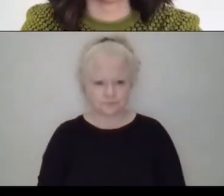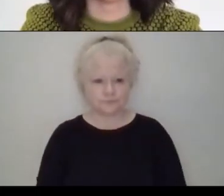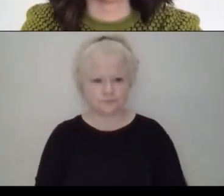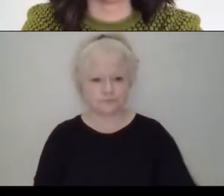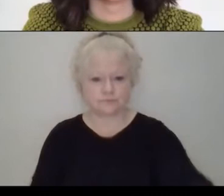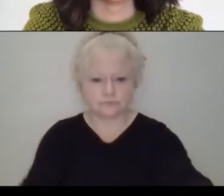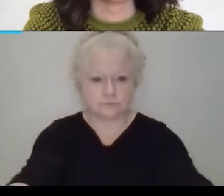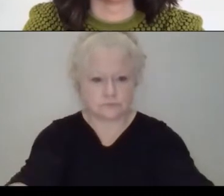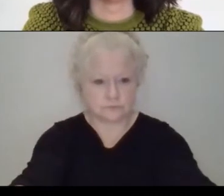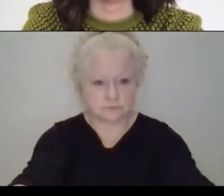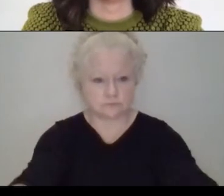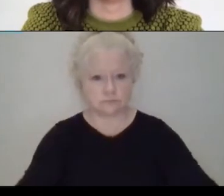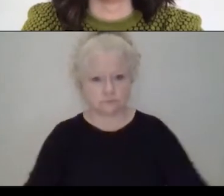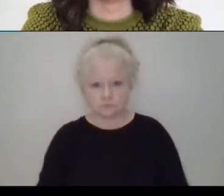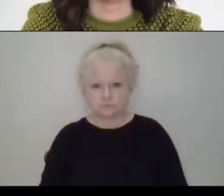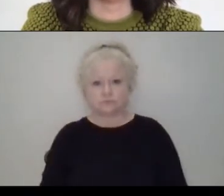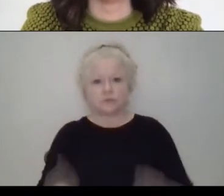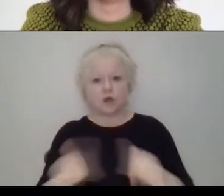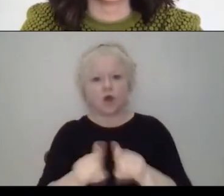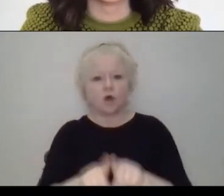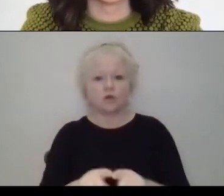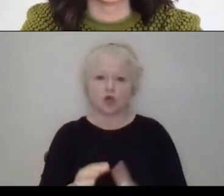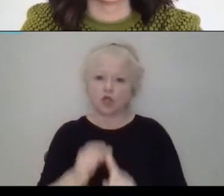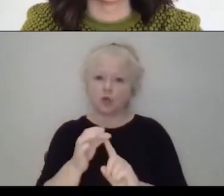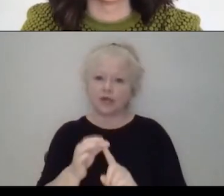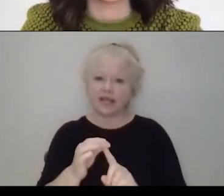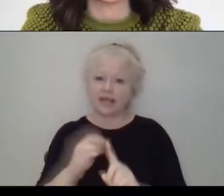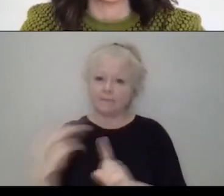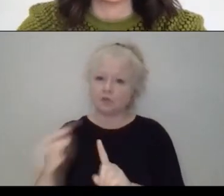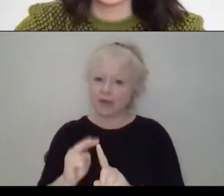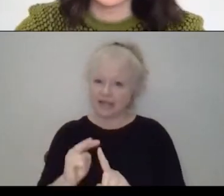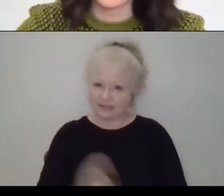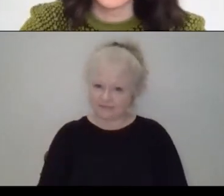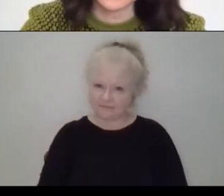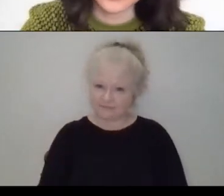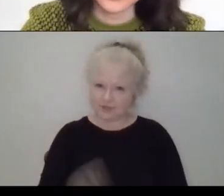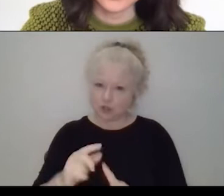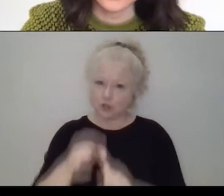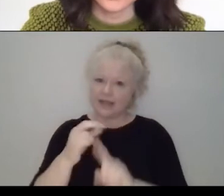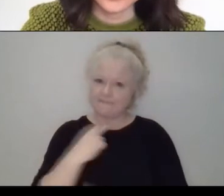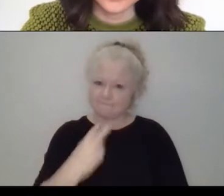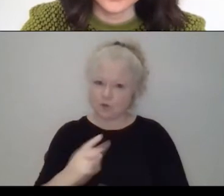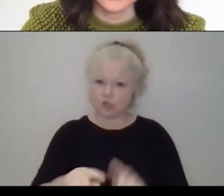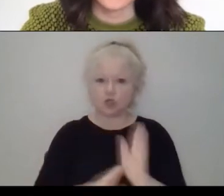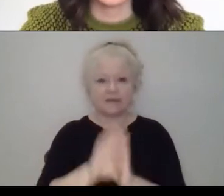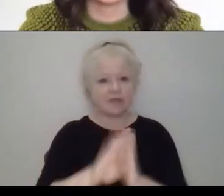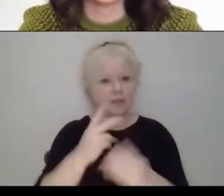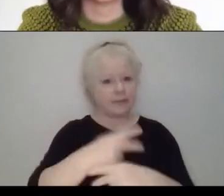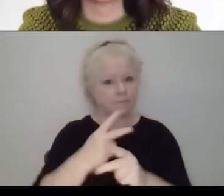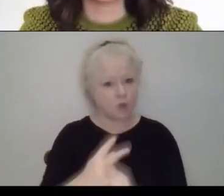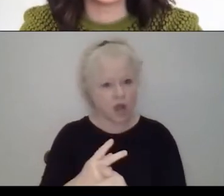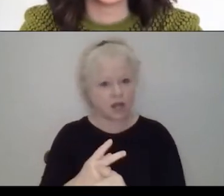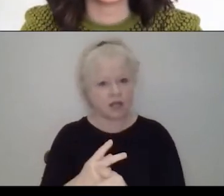has also a unique voice and somebody who's developing products and, and also the